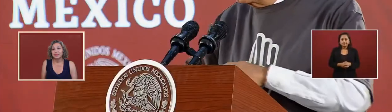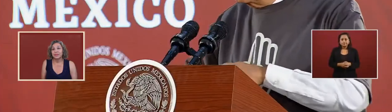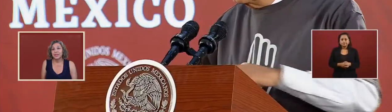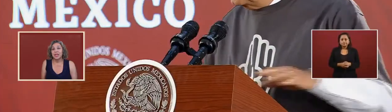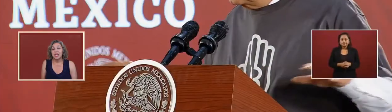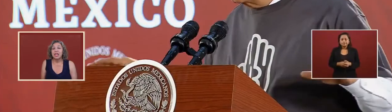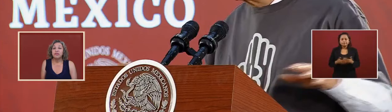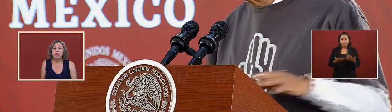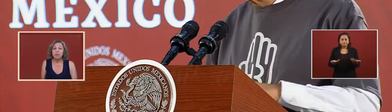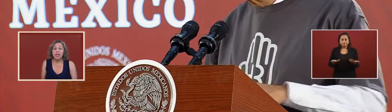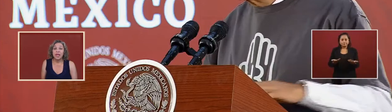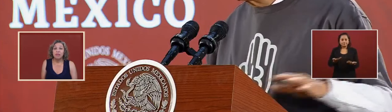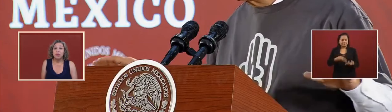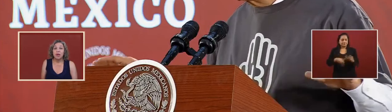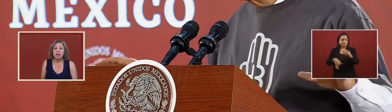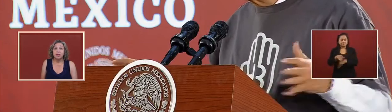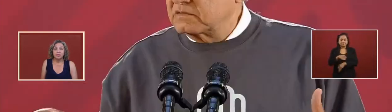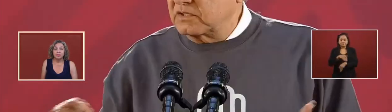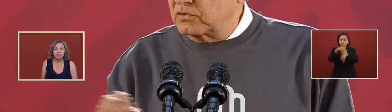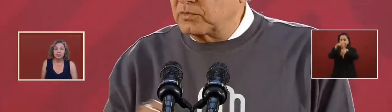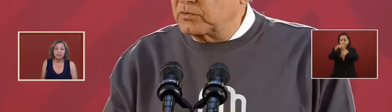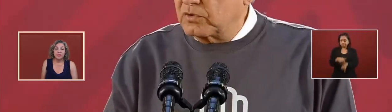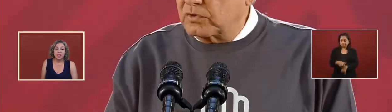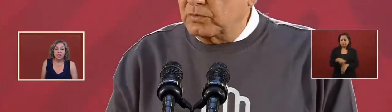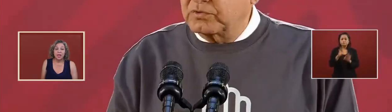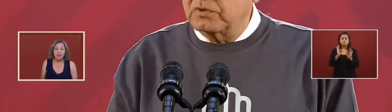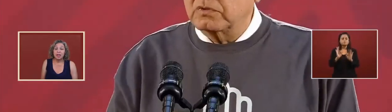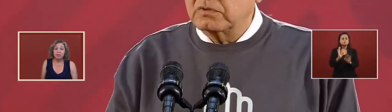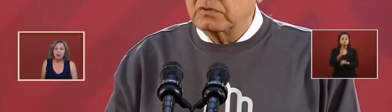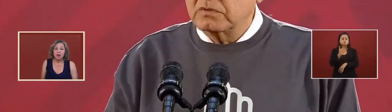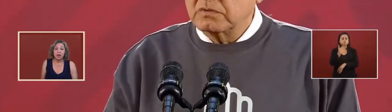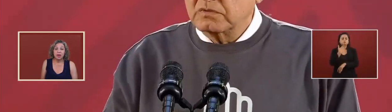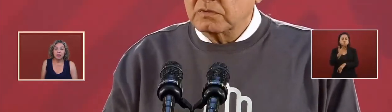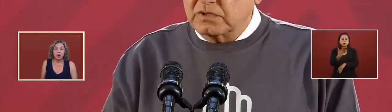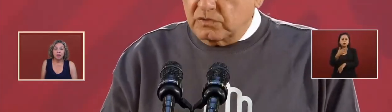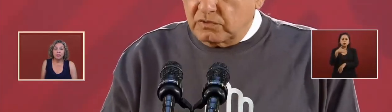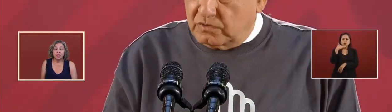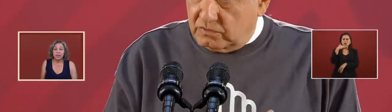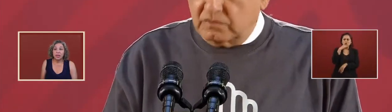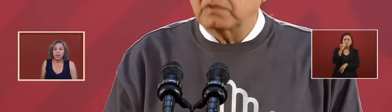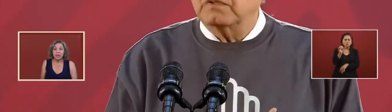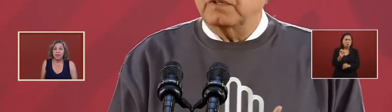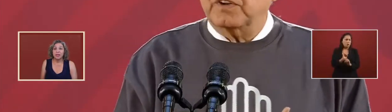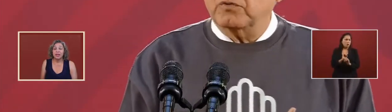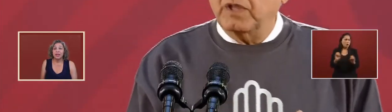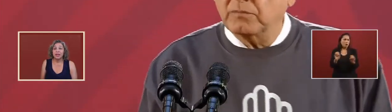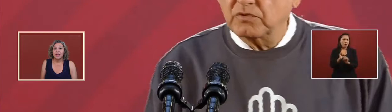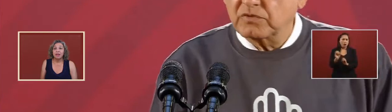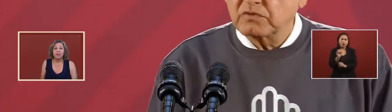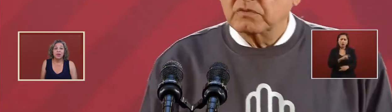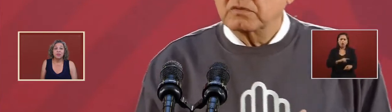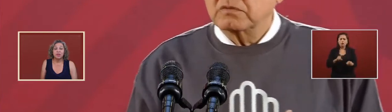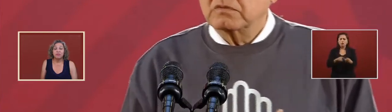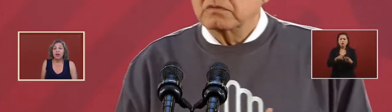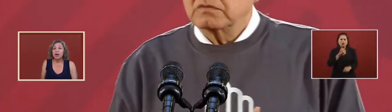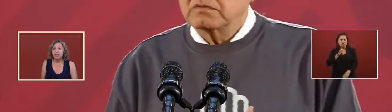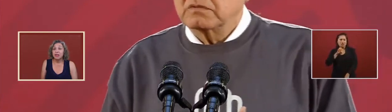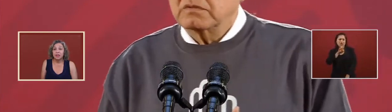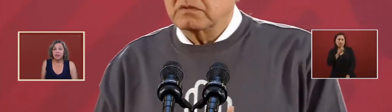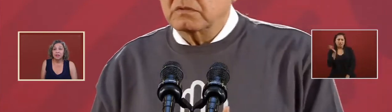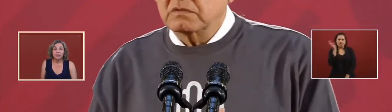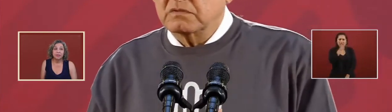if we behave well and if we are not correct if we don't